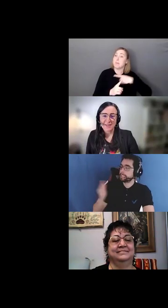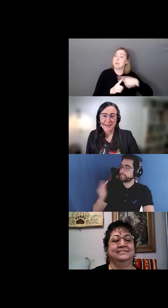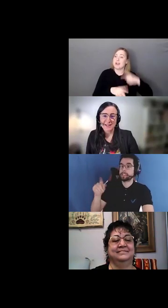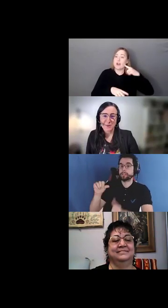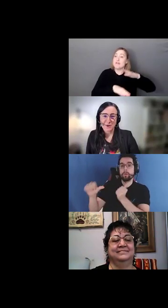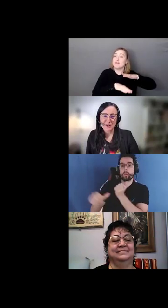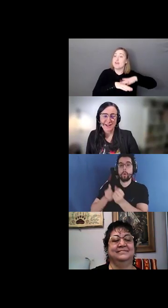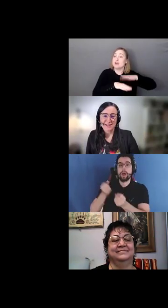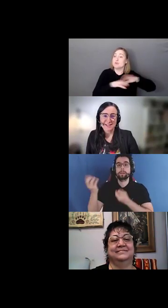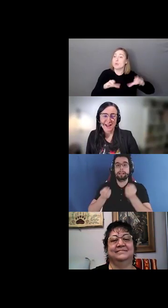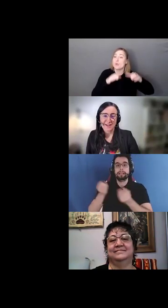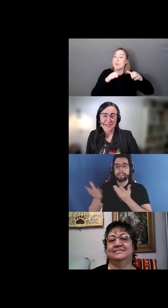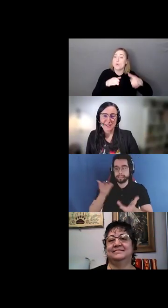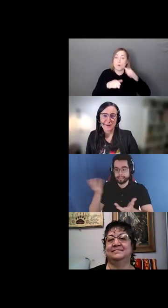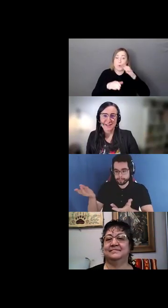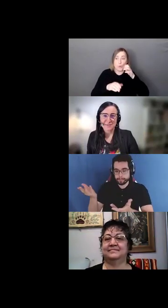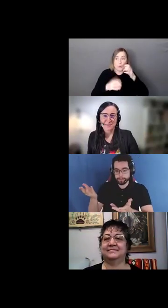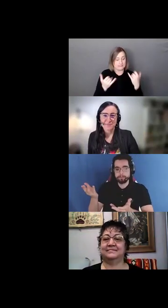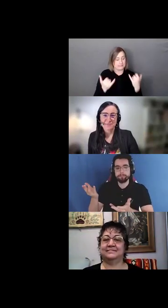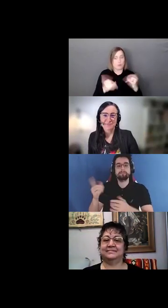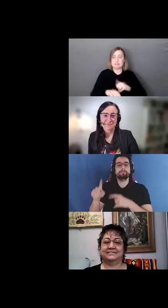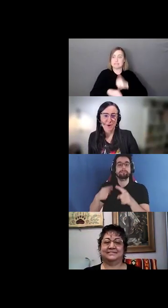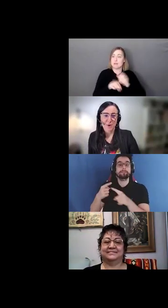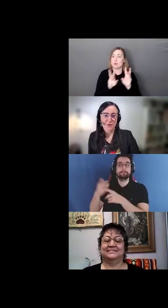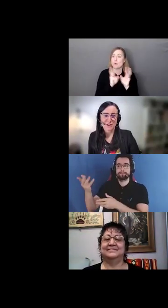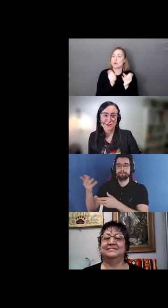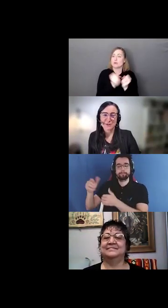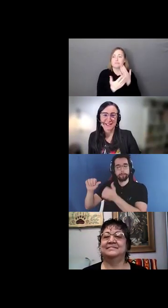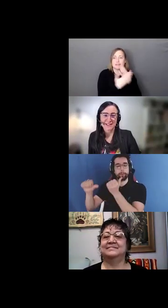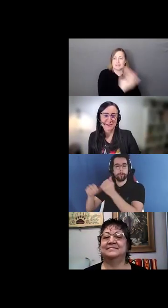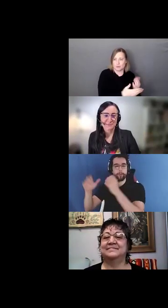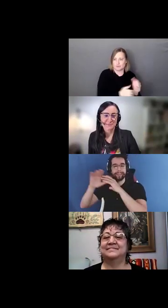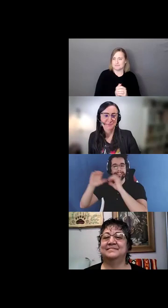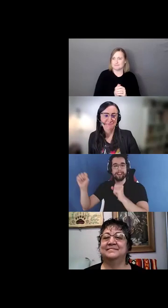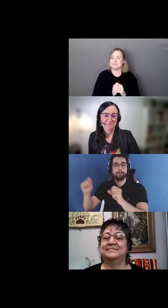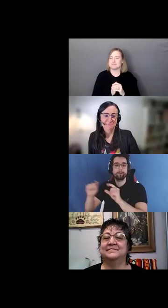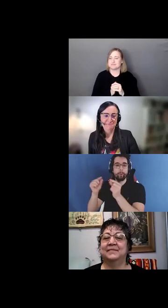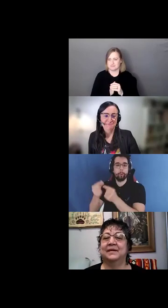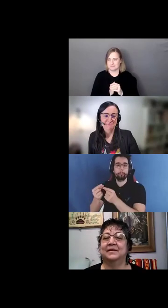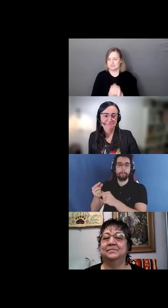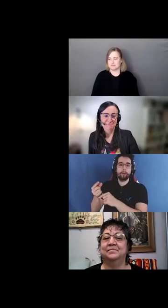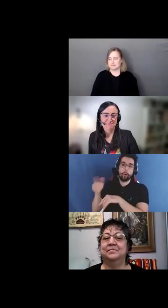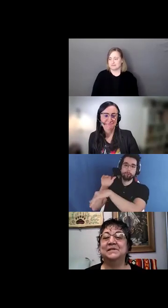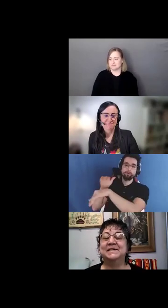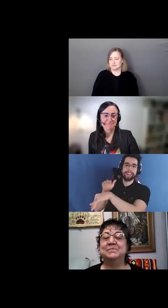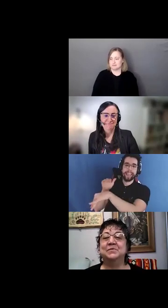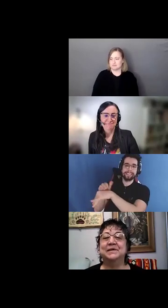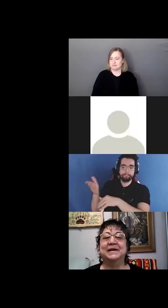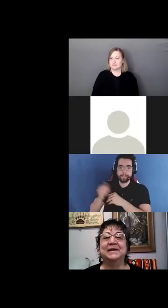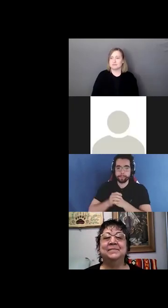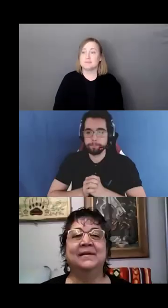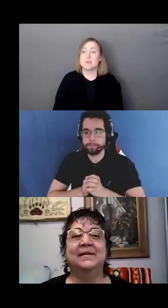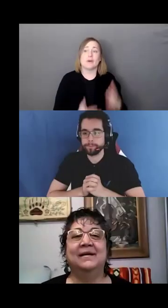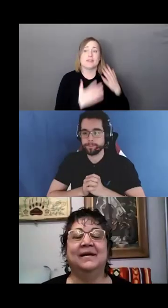that has organized this series. Over to you, Denise. Denise Denise Mukweig-Maria